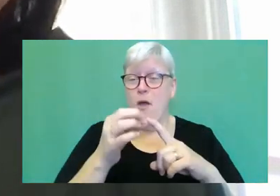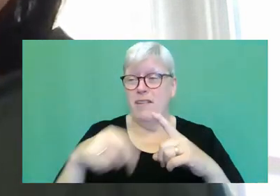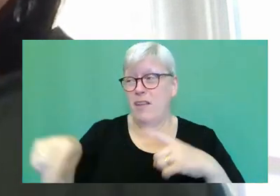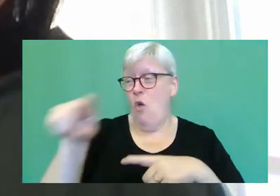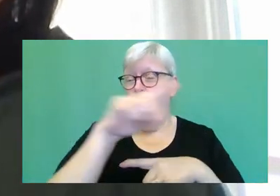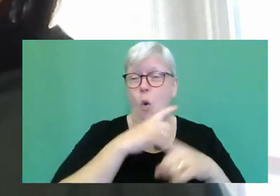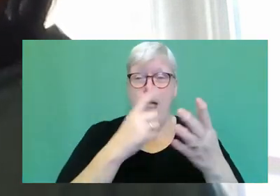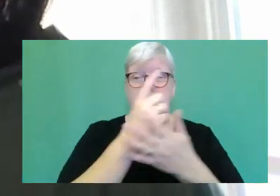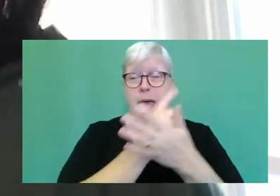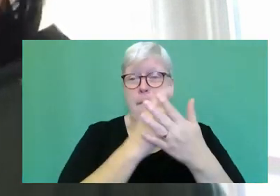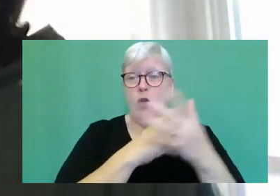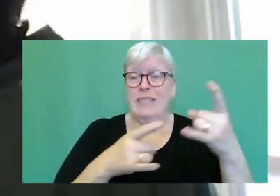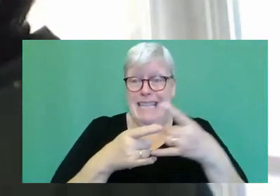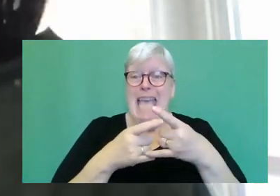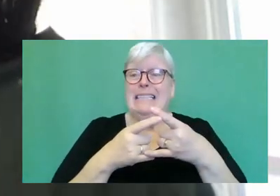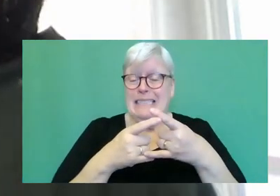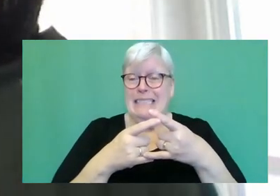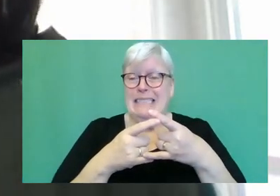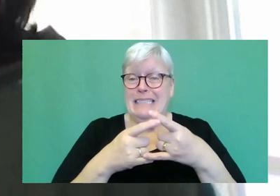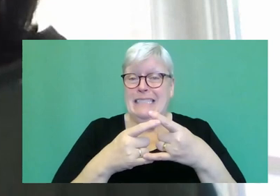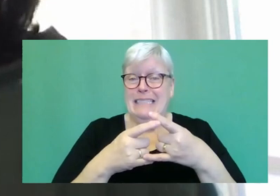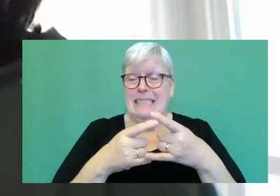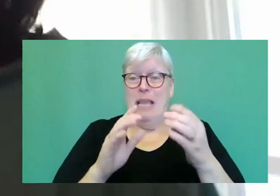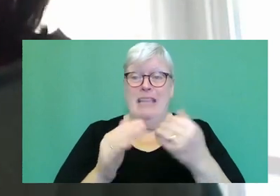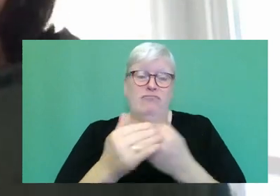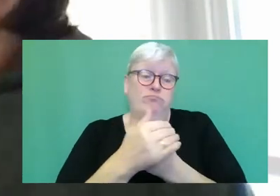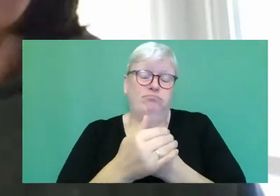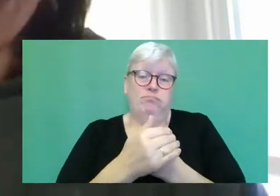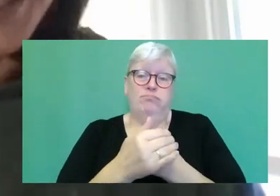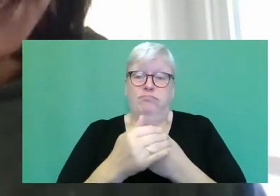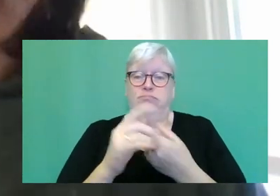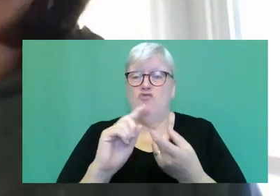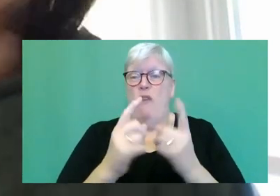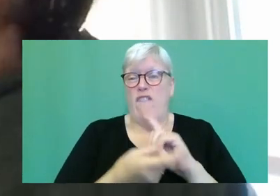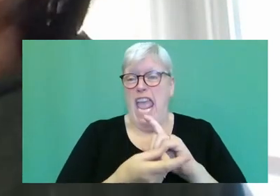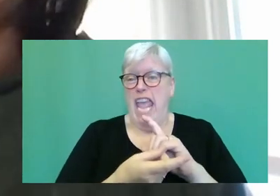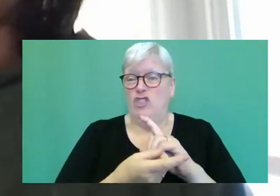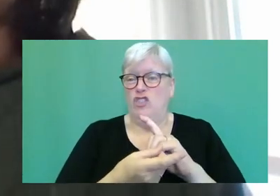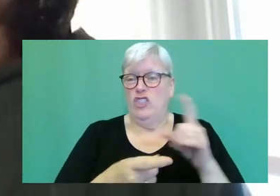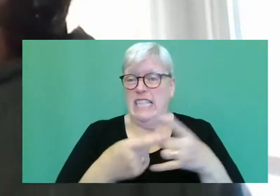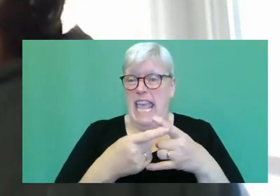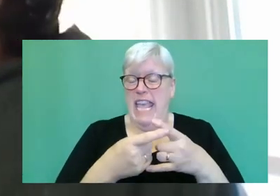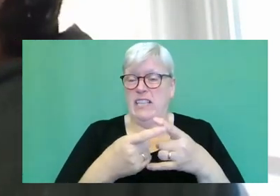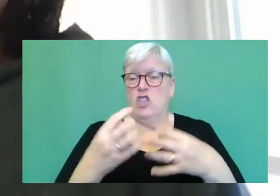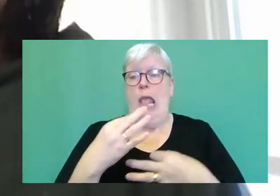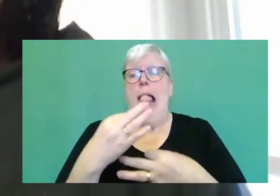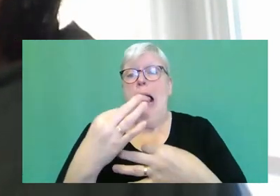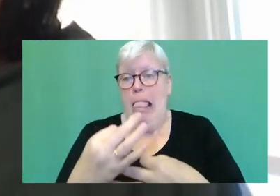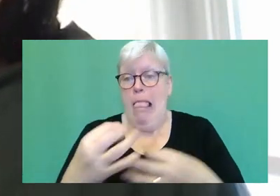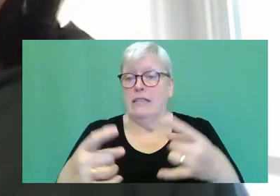that's infidelity, or revenge sex, or sex addiction, or